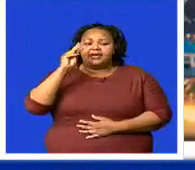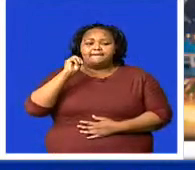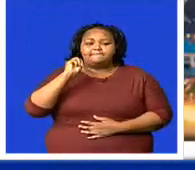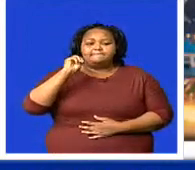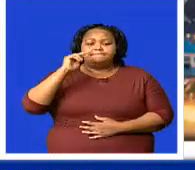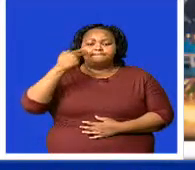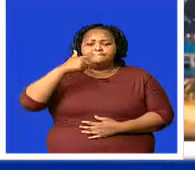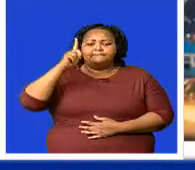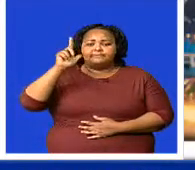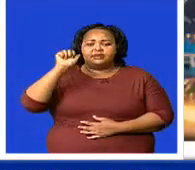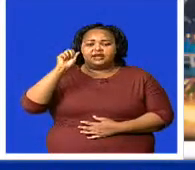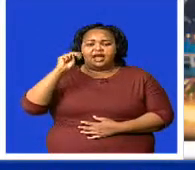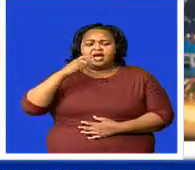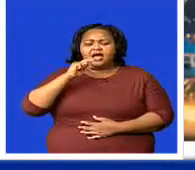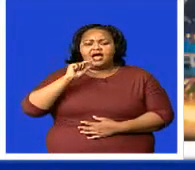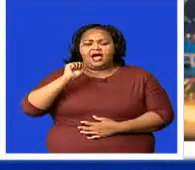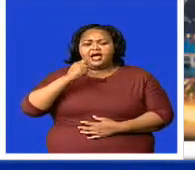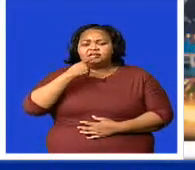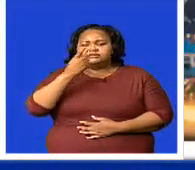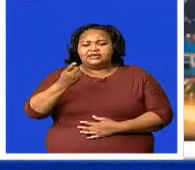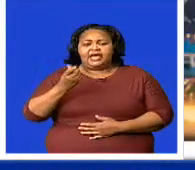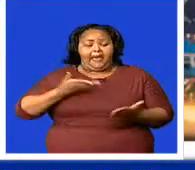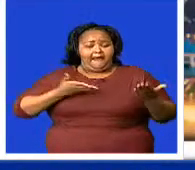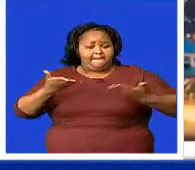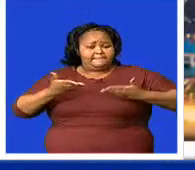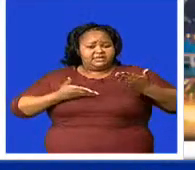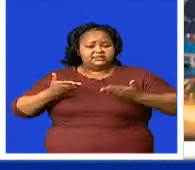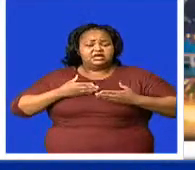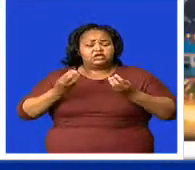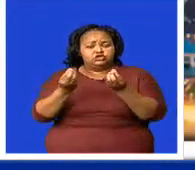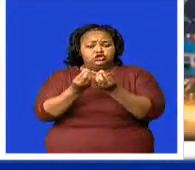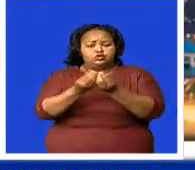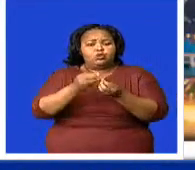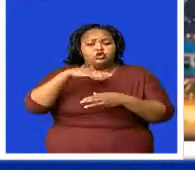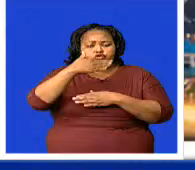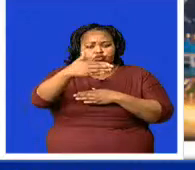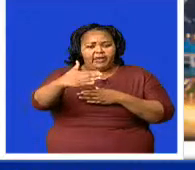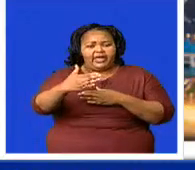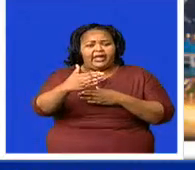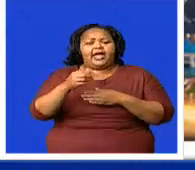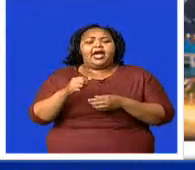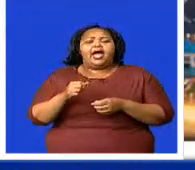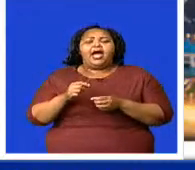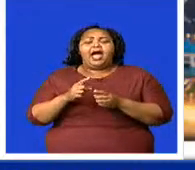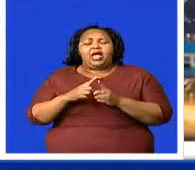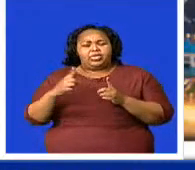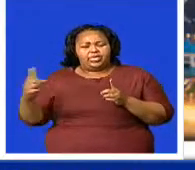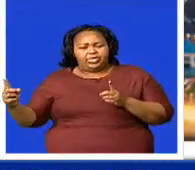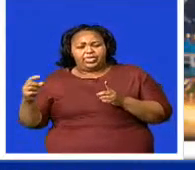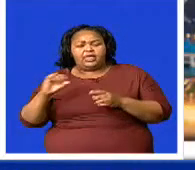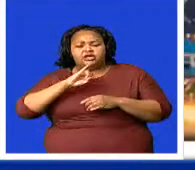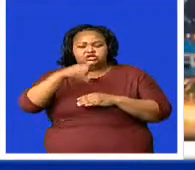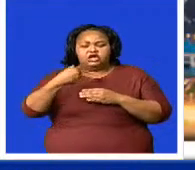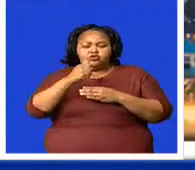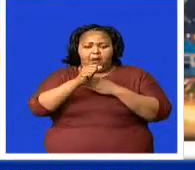business league tournaments are allowed to proceed until January next year. In